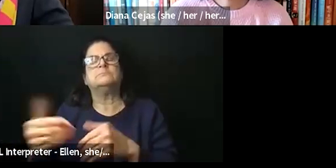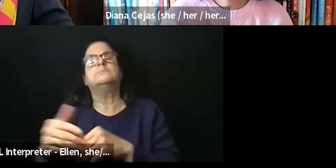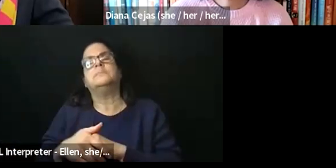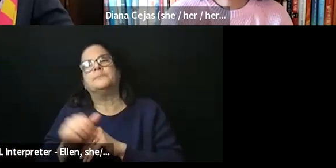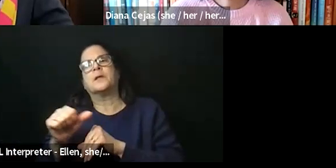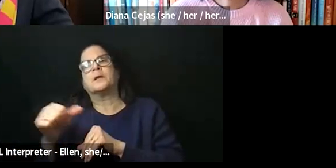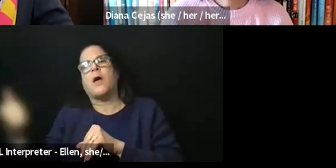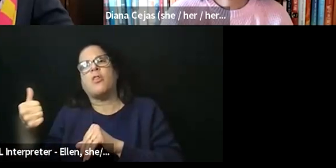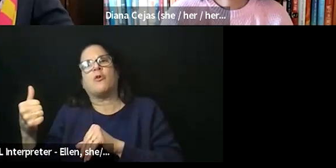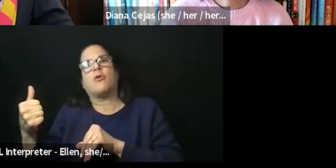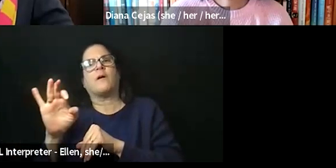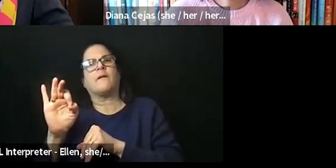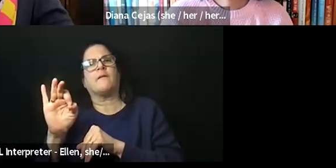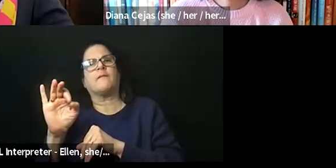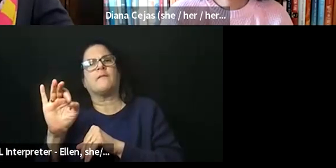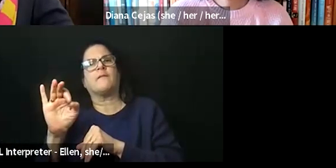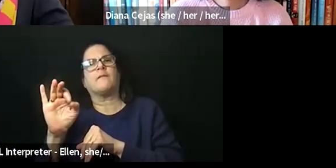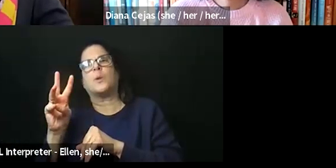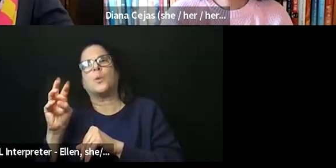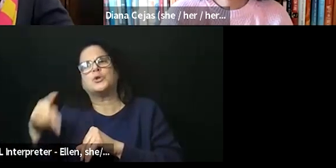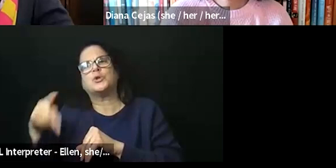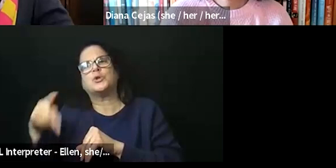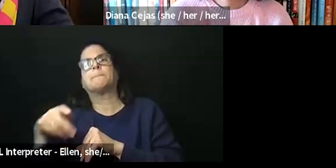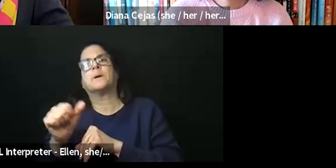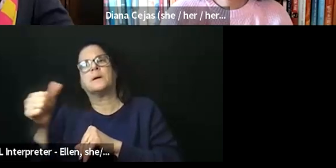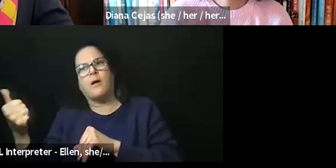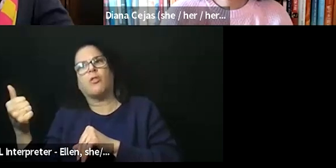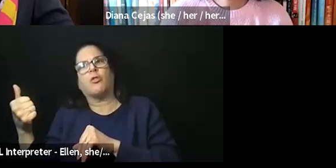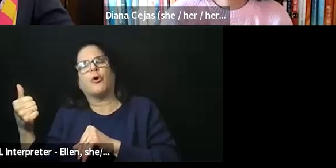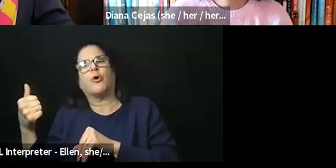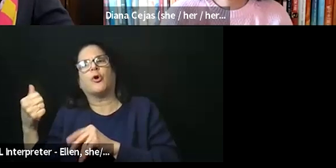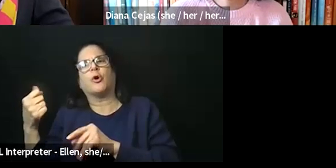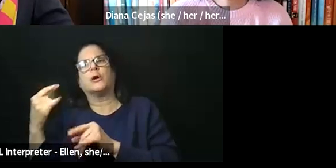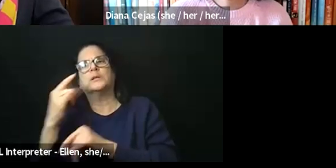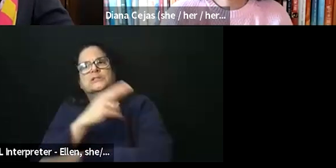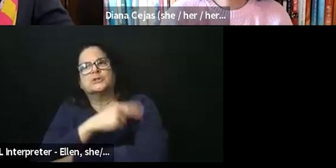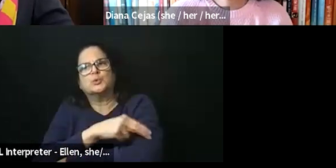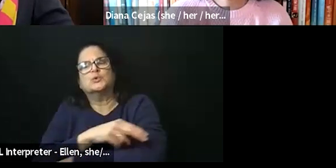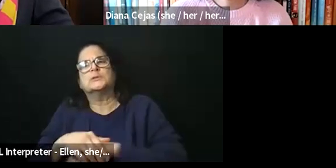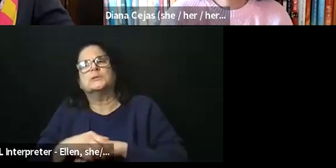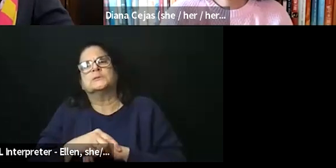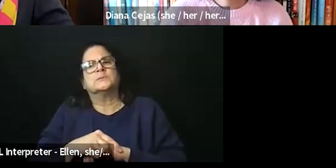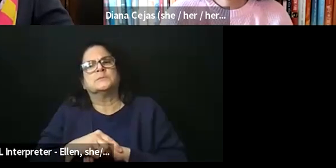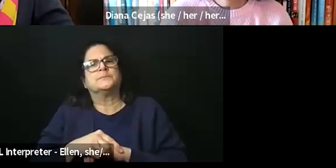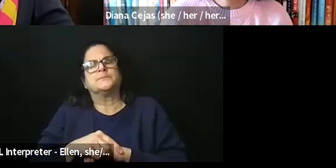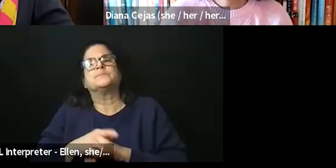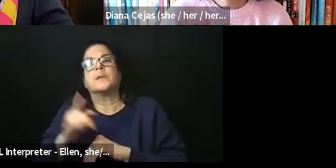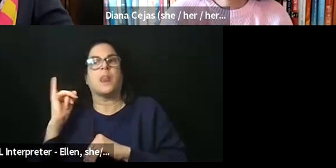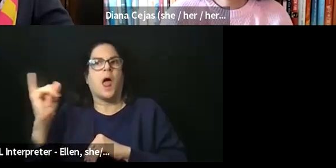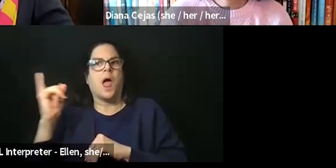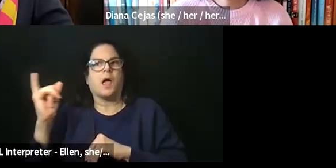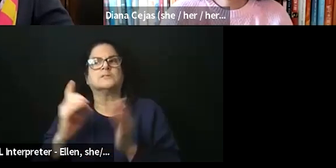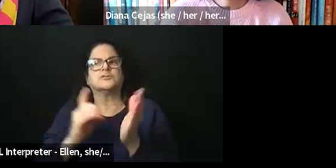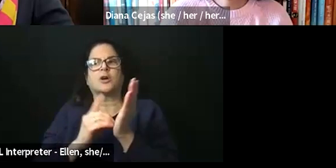And I think a little bit like Dr. Robinson, I had a lot of worry about